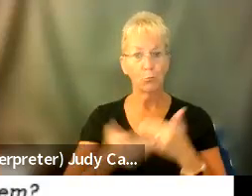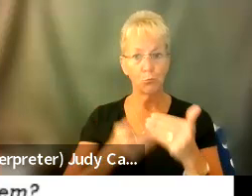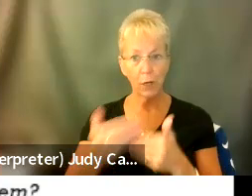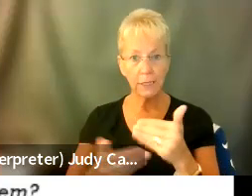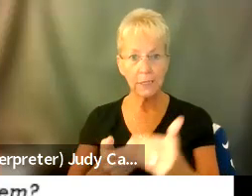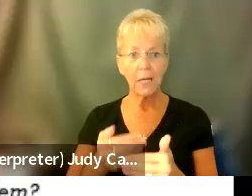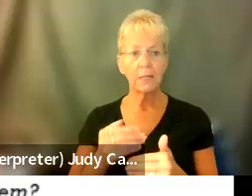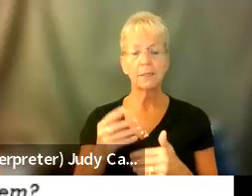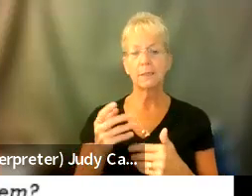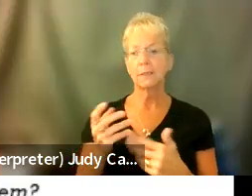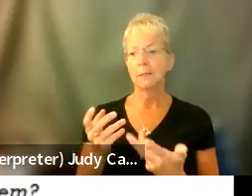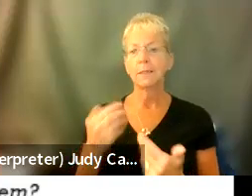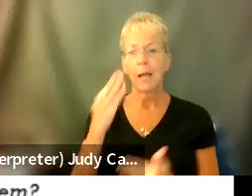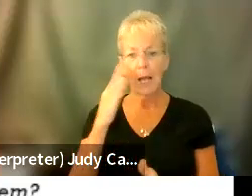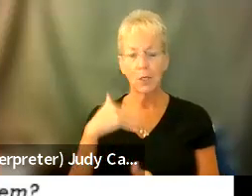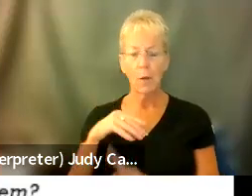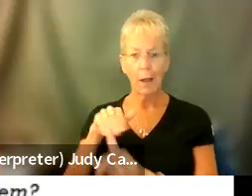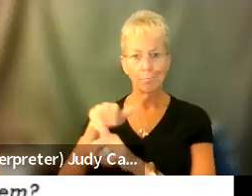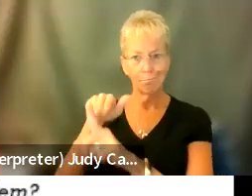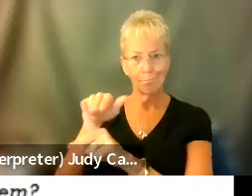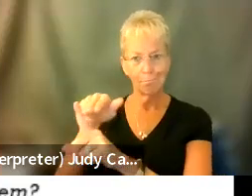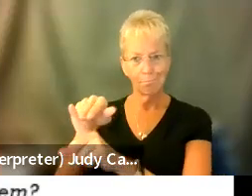I know I harassed too.